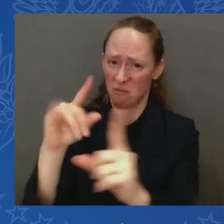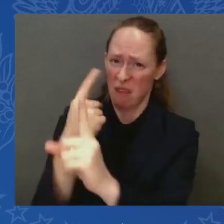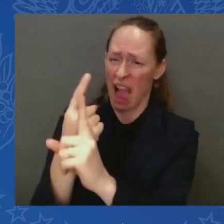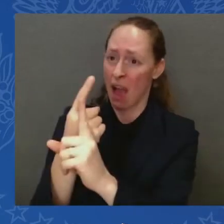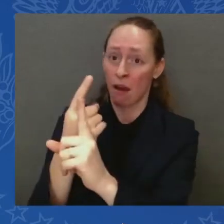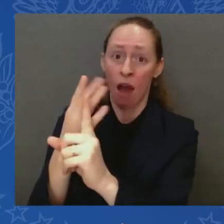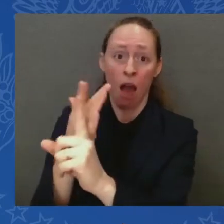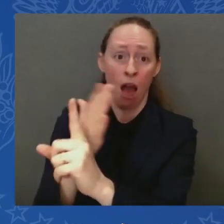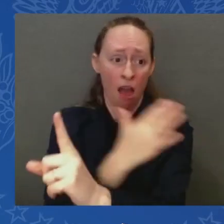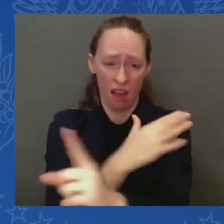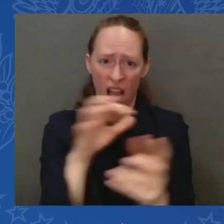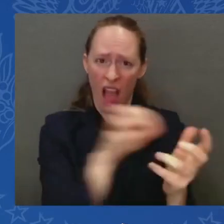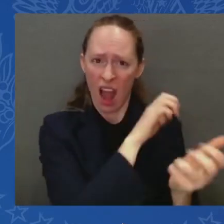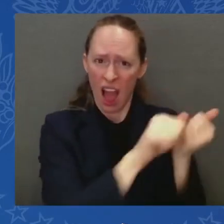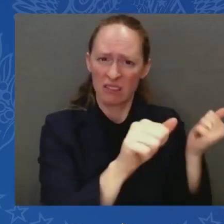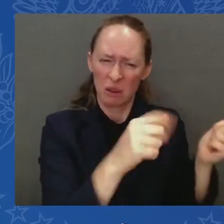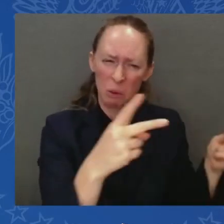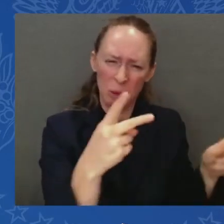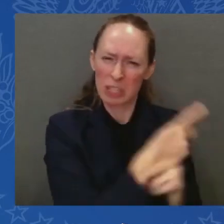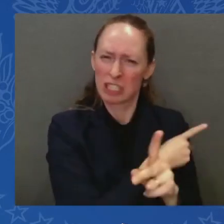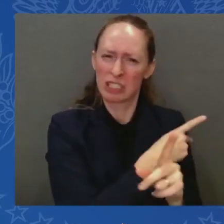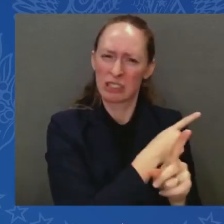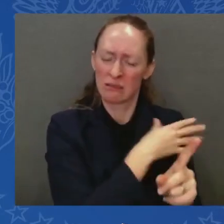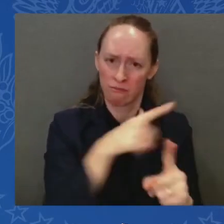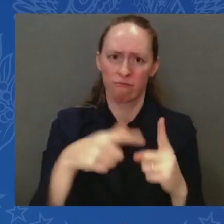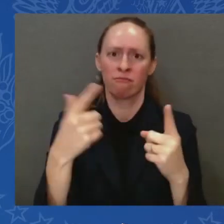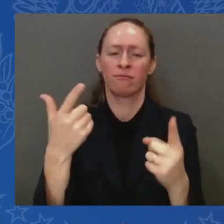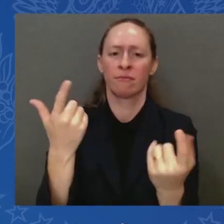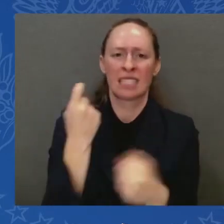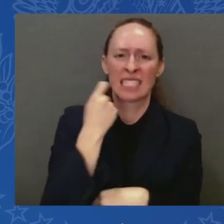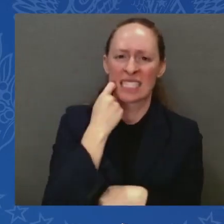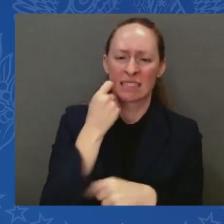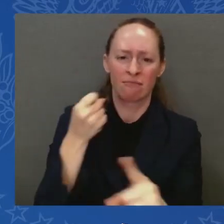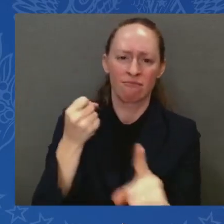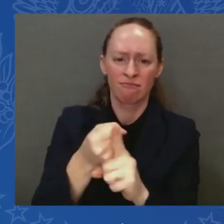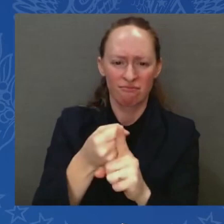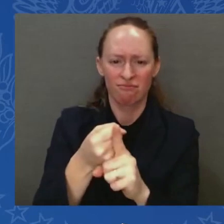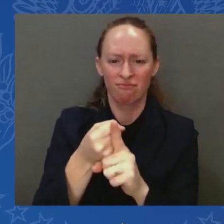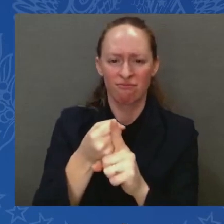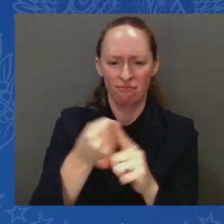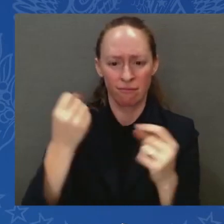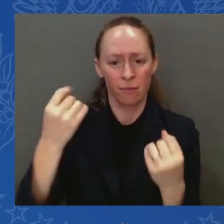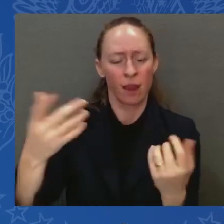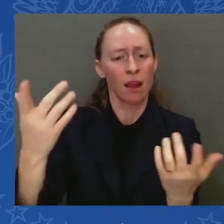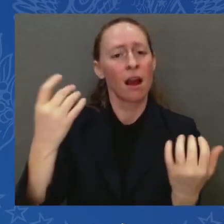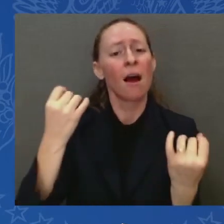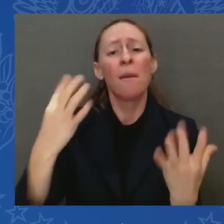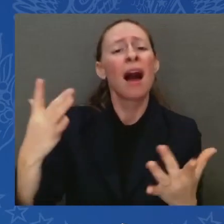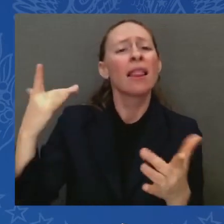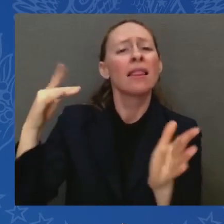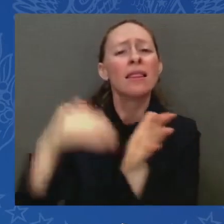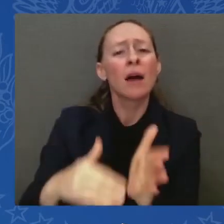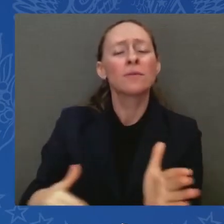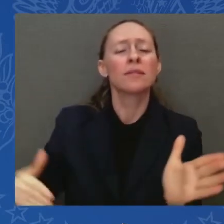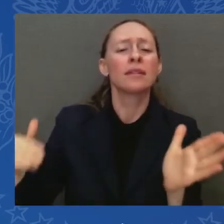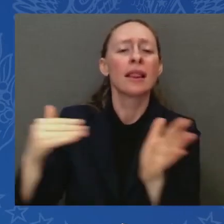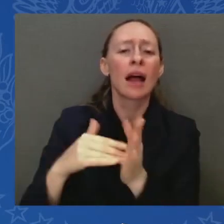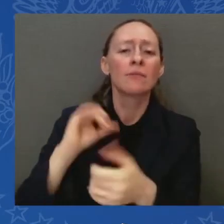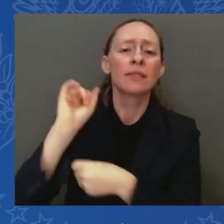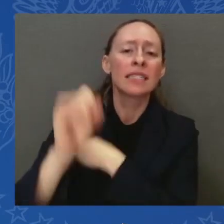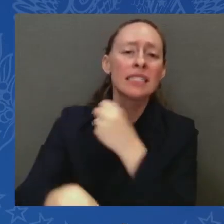and the genocide of the Jewish people. The world watched then, it knew,